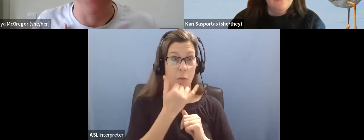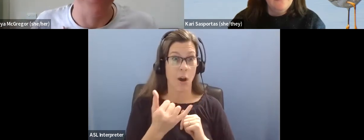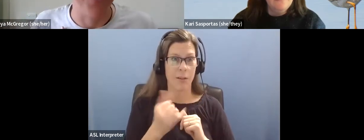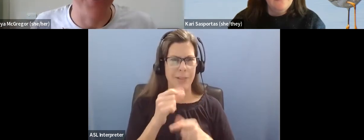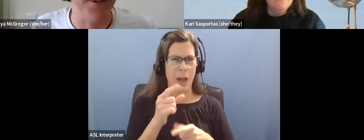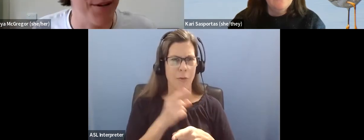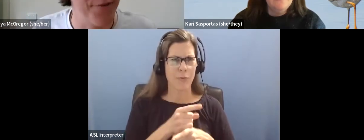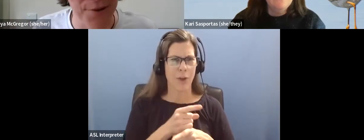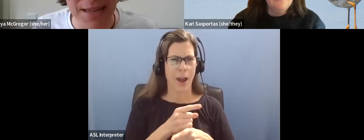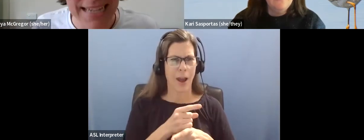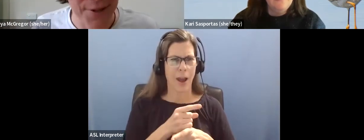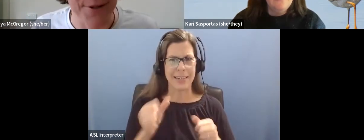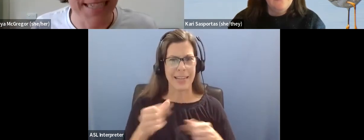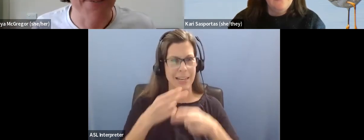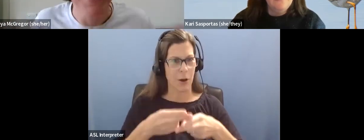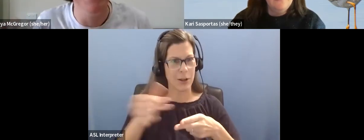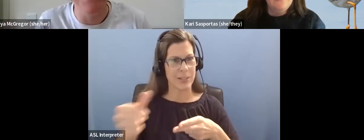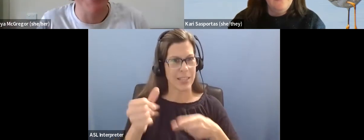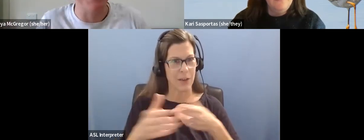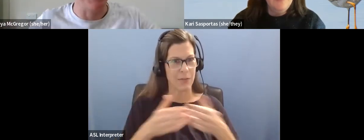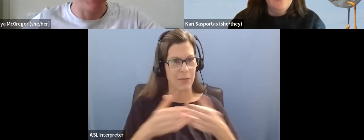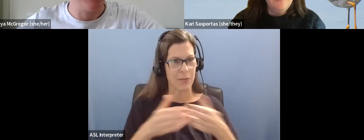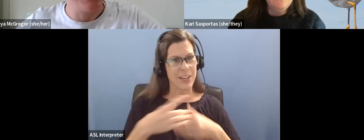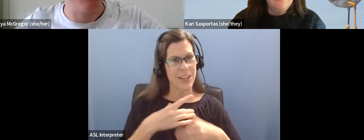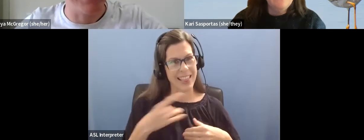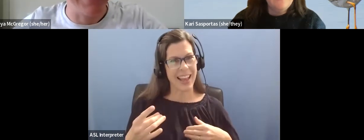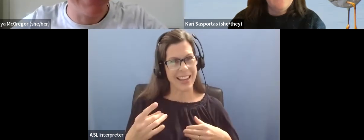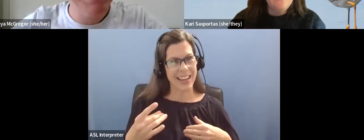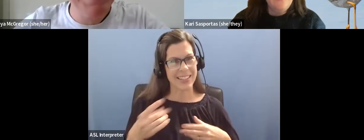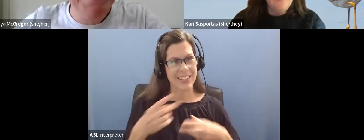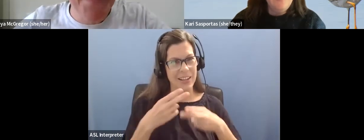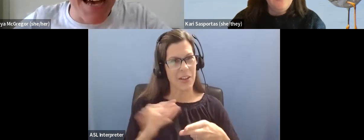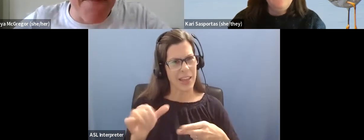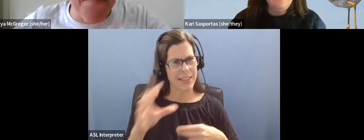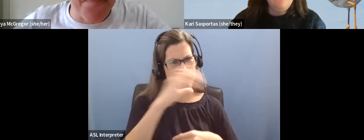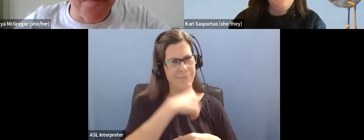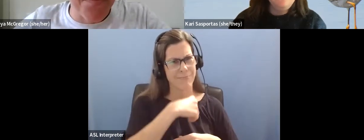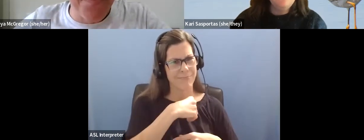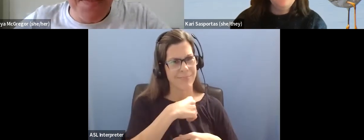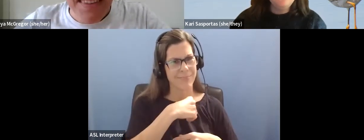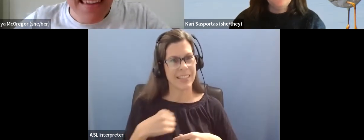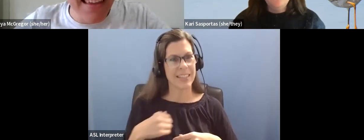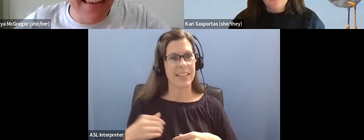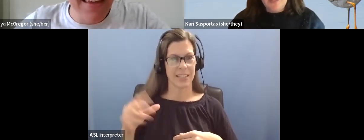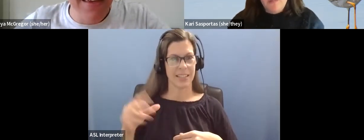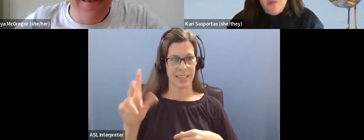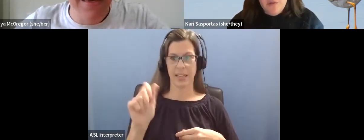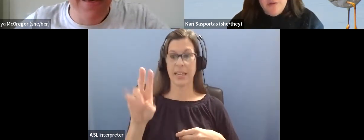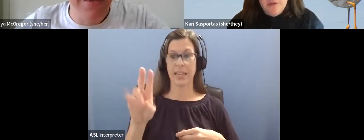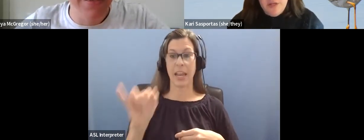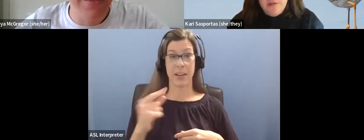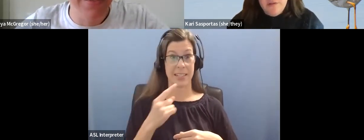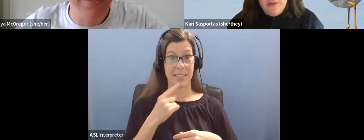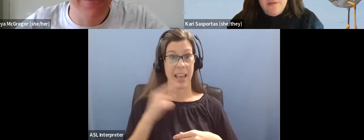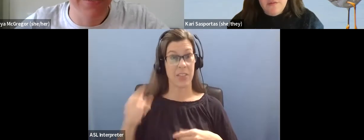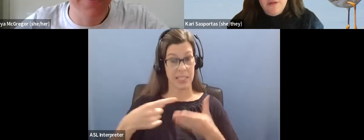right. Like you can call yourself whatever you would like to call yourself for sure. Like that's bizarre. And I've had this conversation with a lot of people